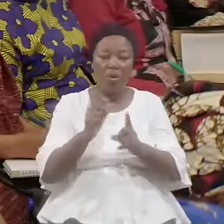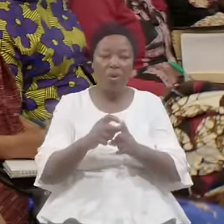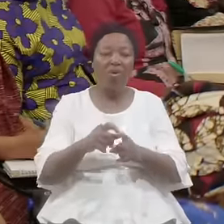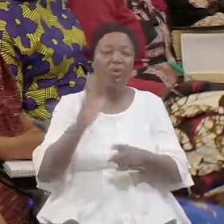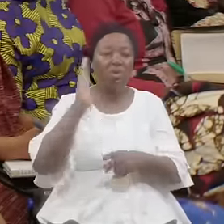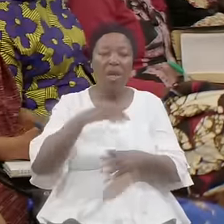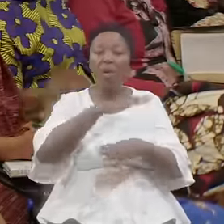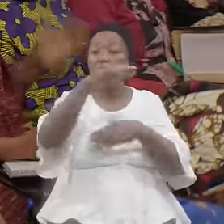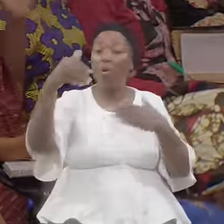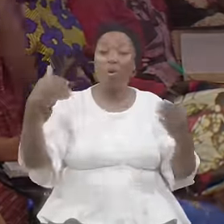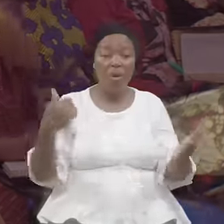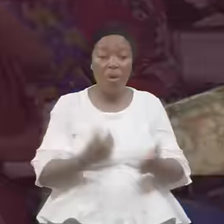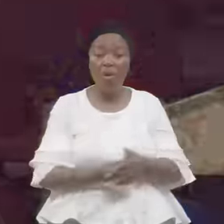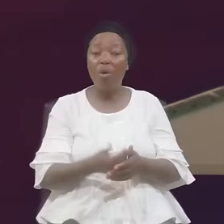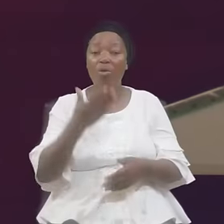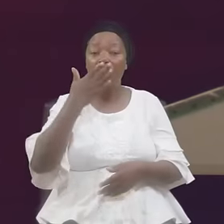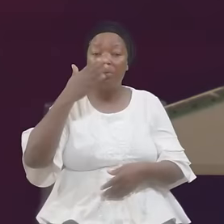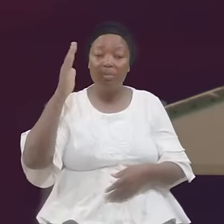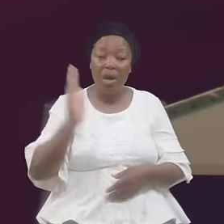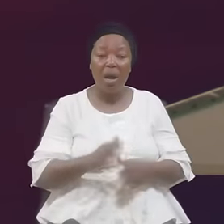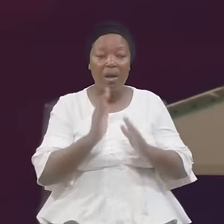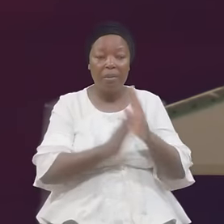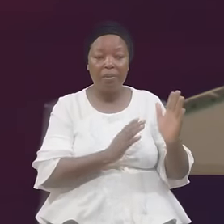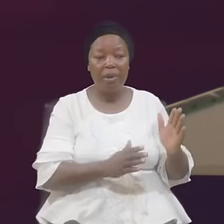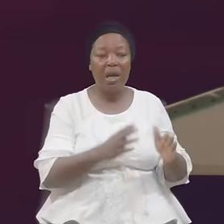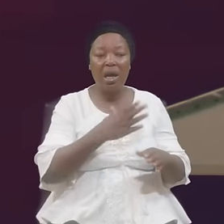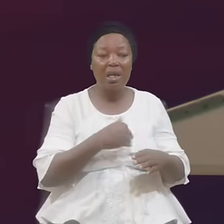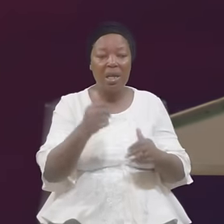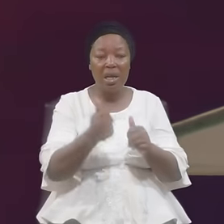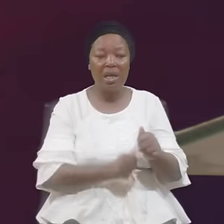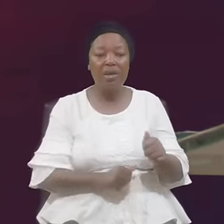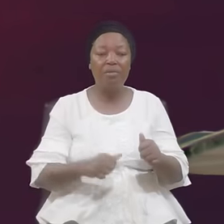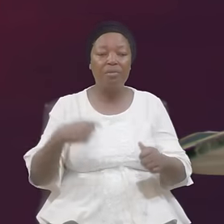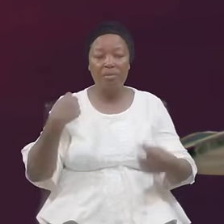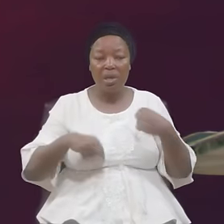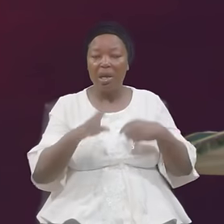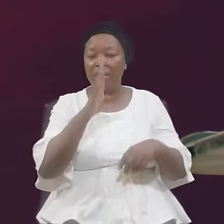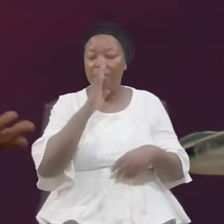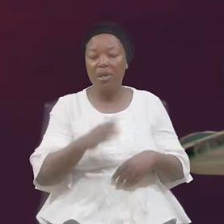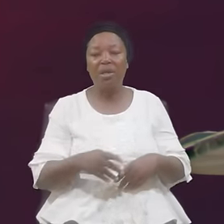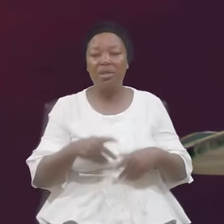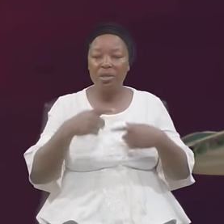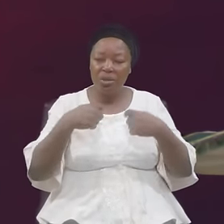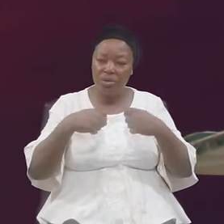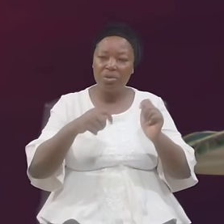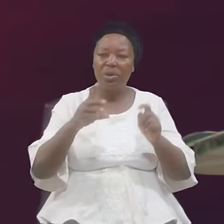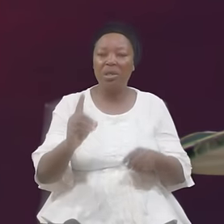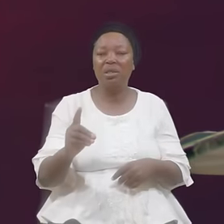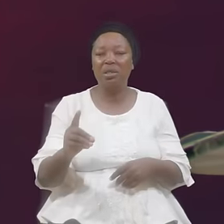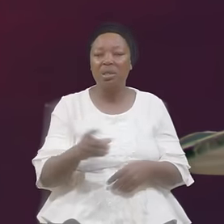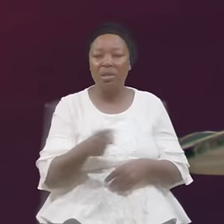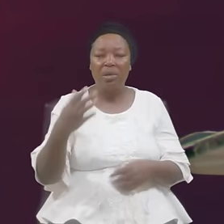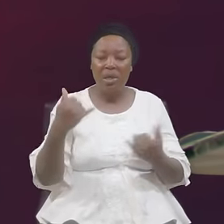Controversy And Every Stroke Be Tried They Were Now Selected